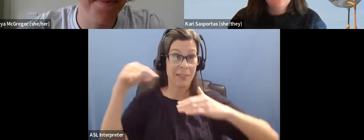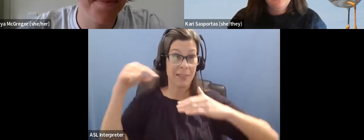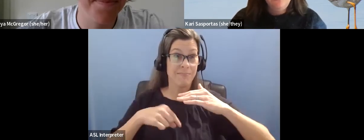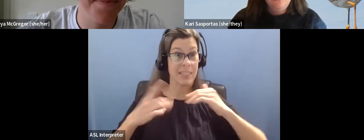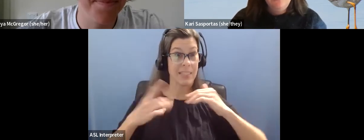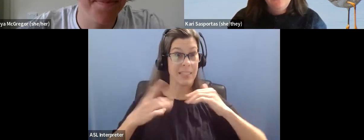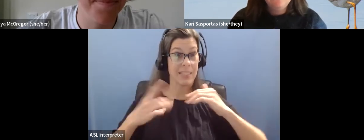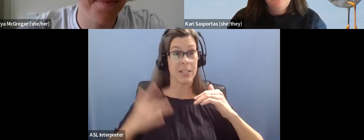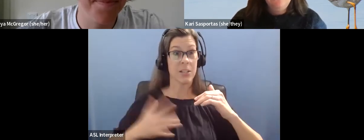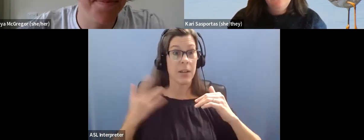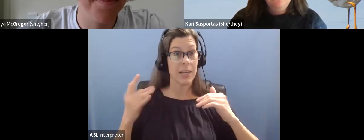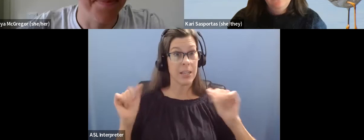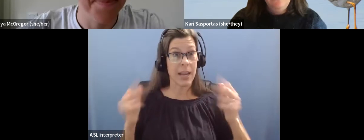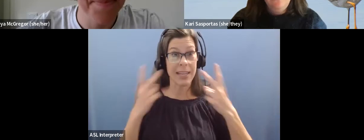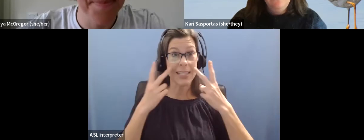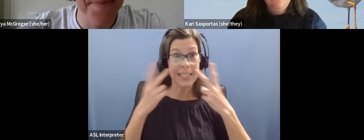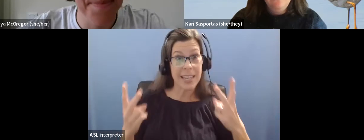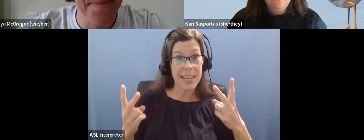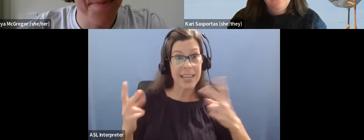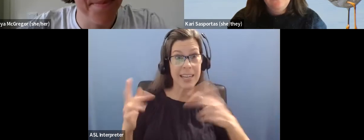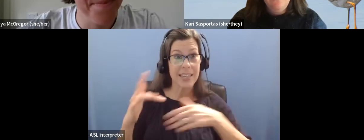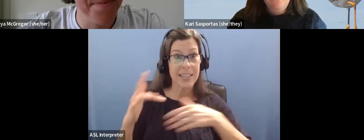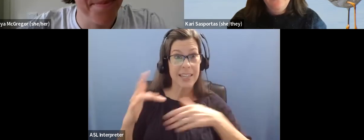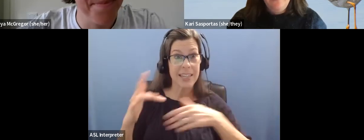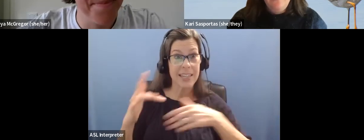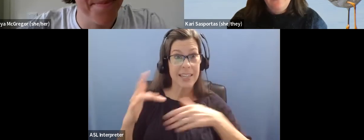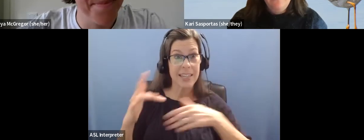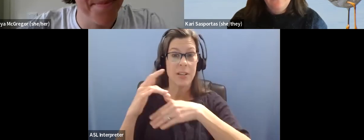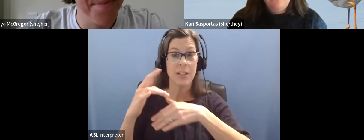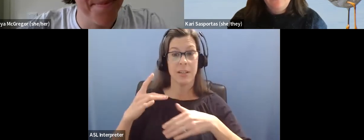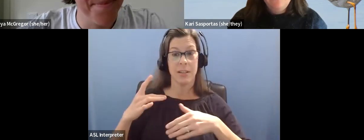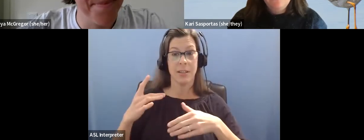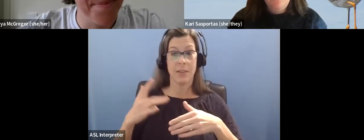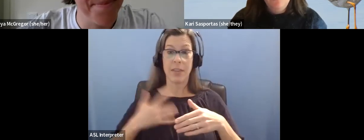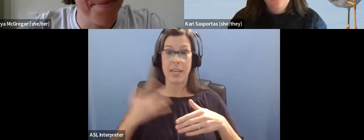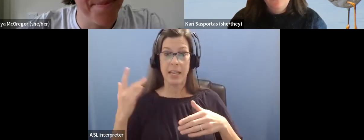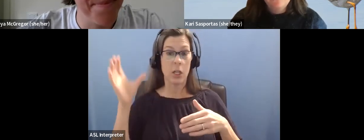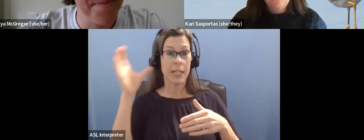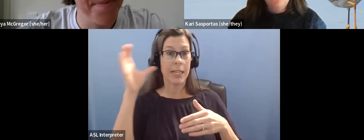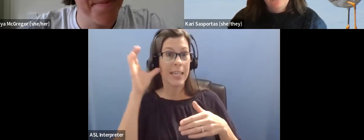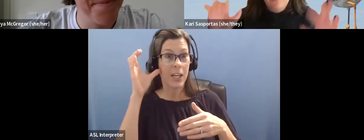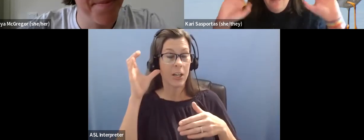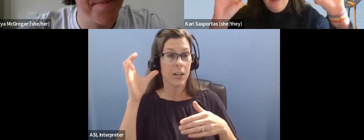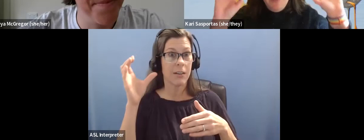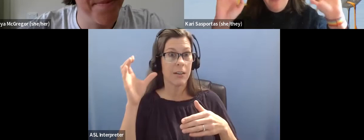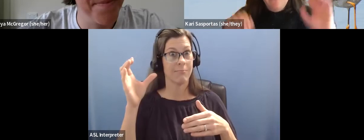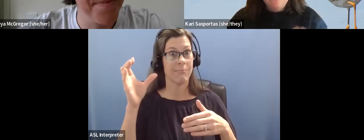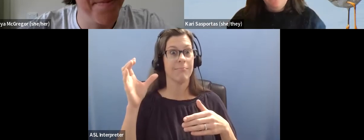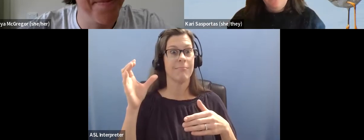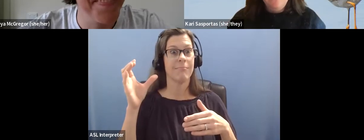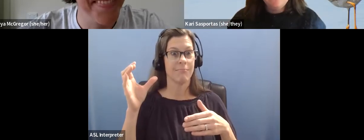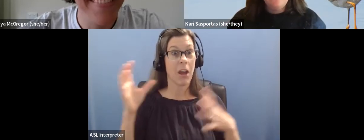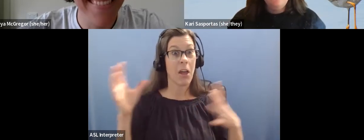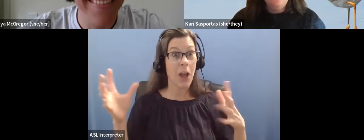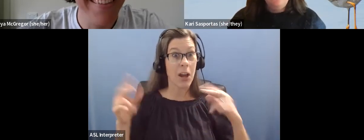it's, it's really exciting. And like, um, a lot of autistic people when they're excited, well, flap their hands.